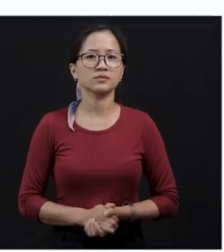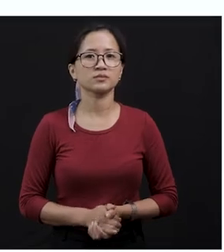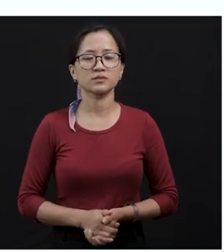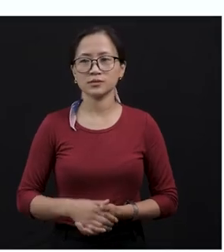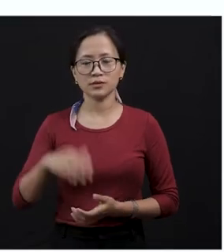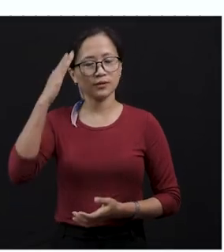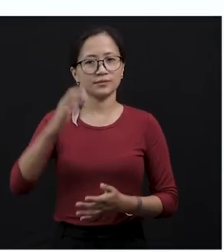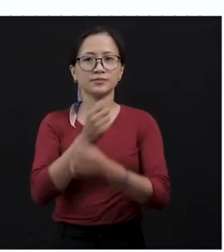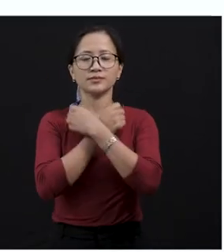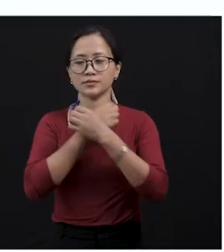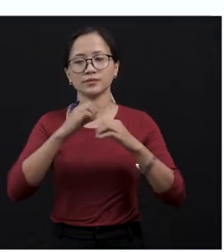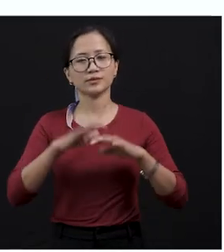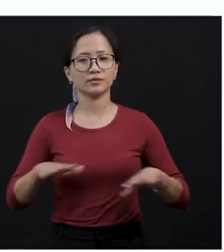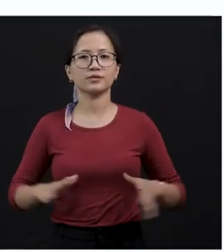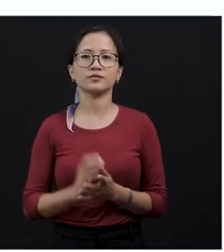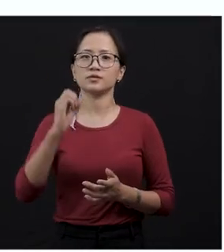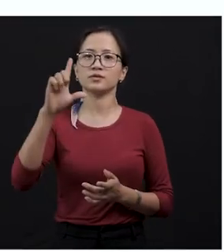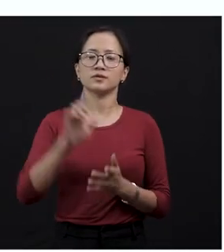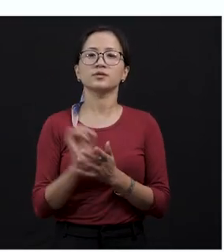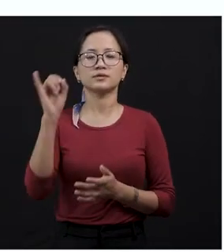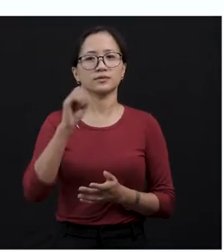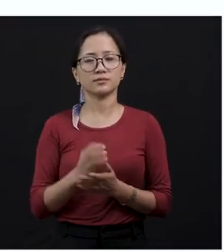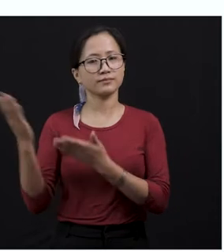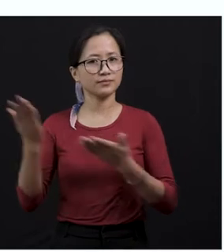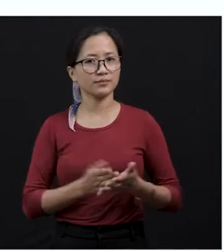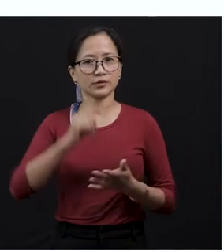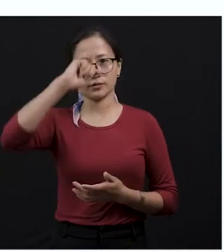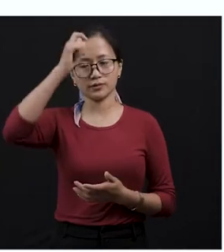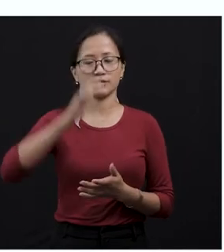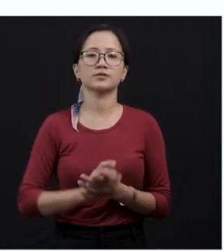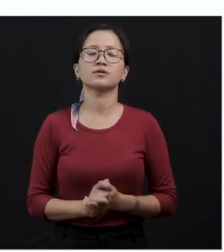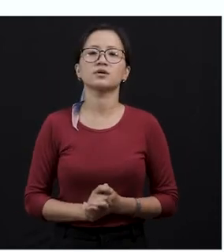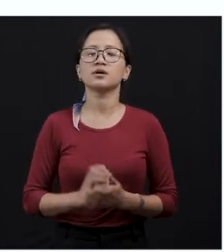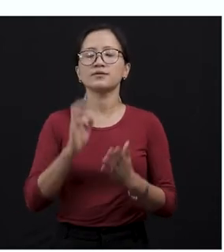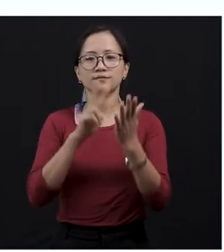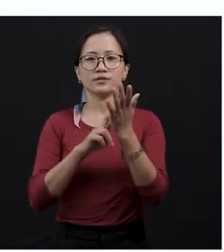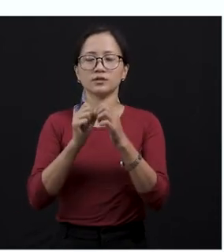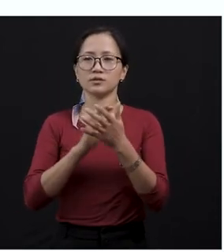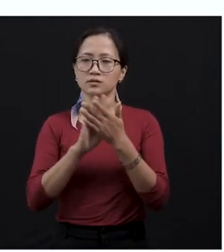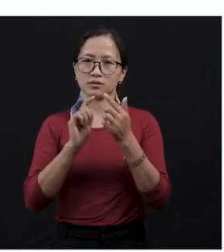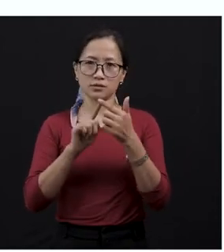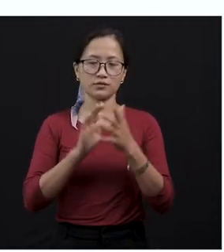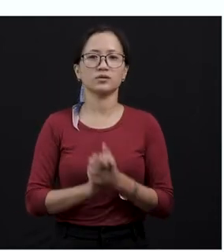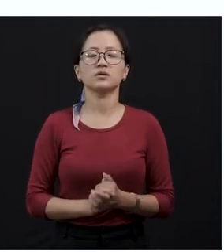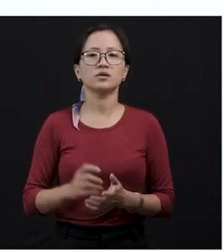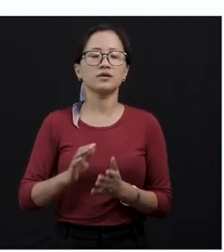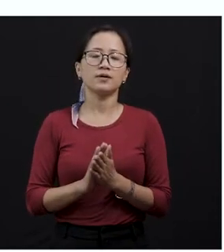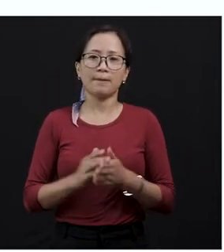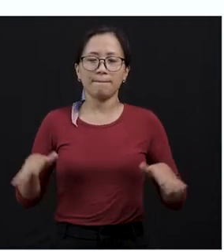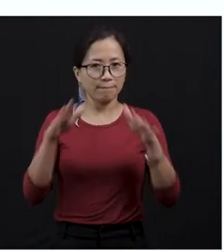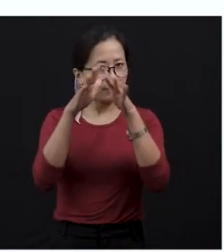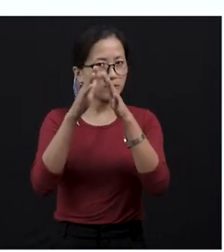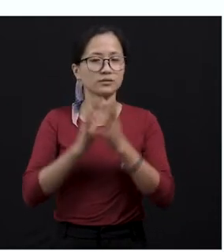Hello dear students of class 6, welcome back to our English class with your tutor Vihokun Yuvile from Mount Sinai Higher Signature School.